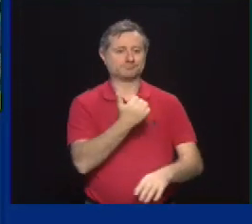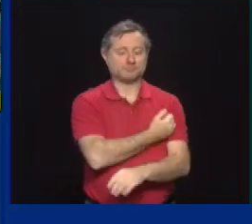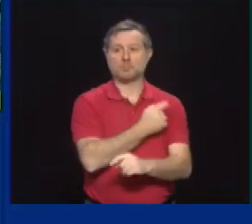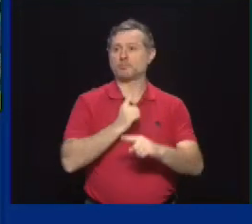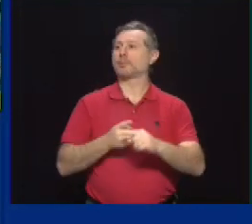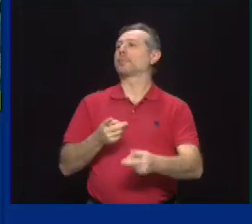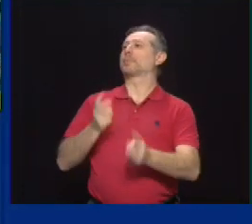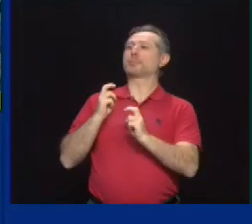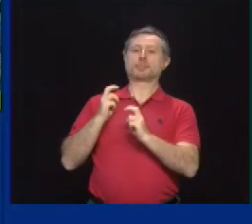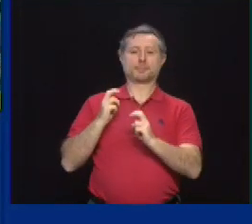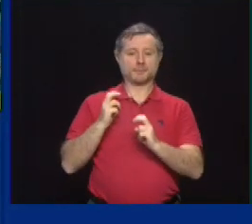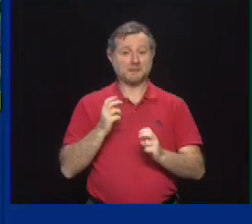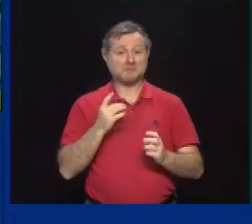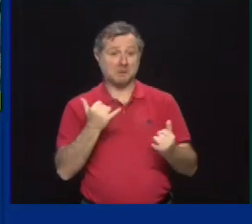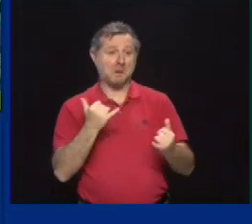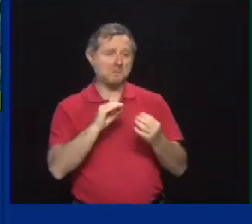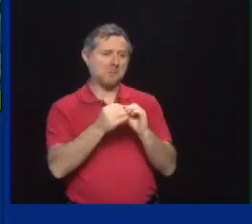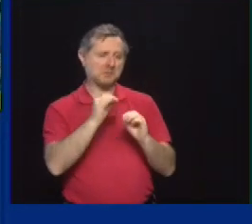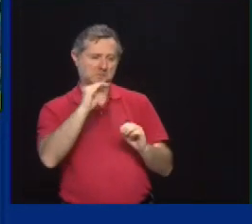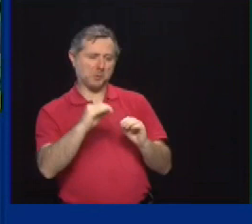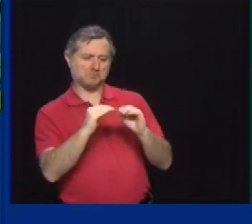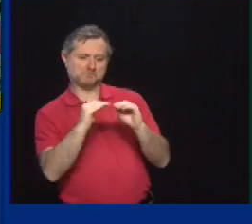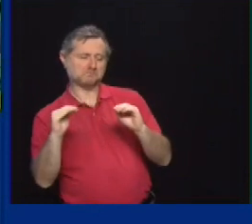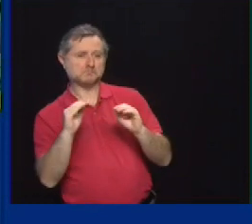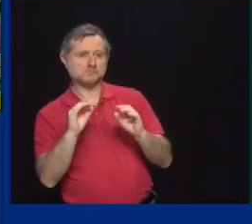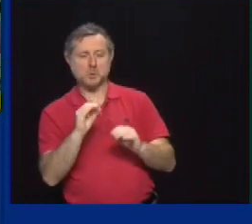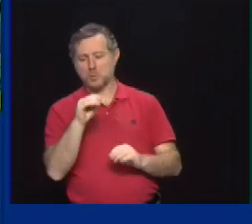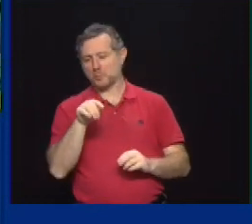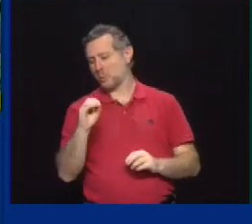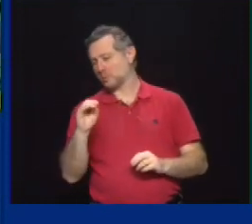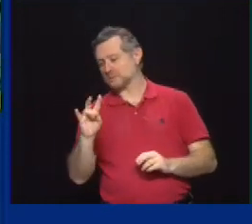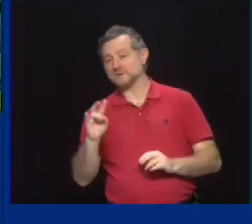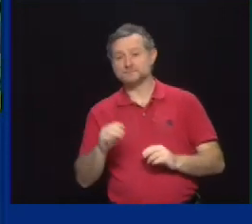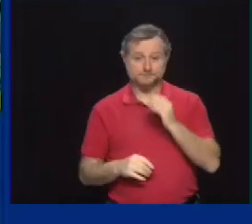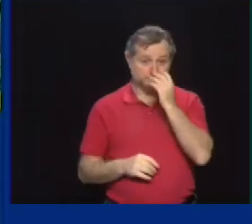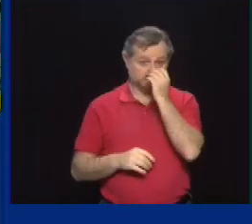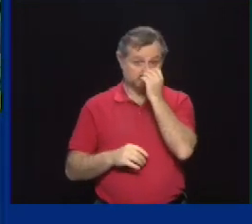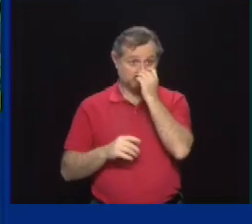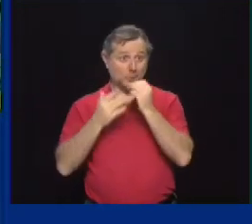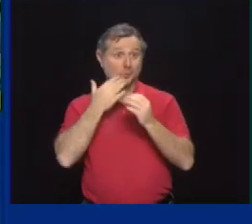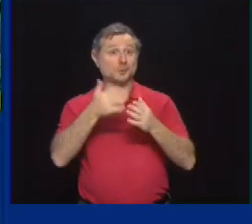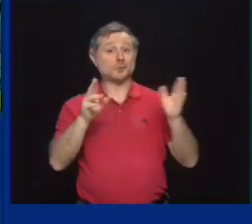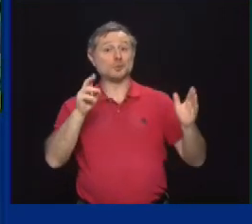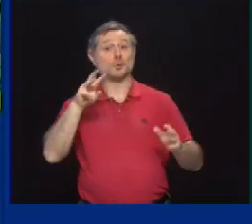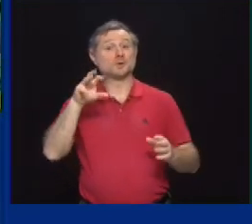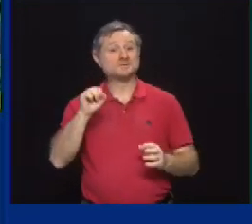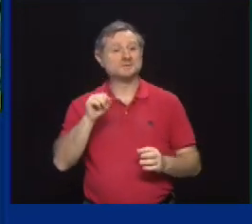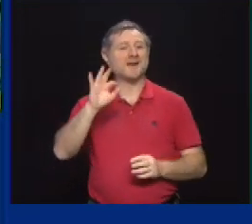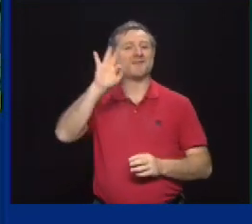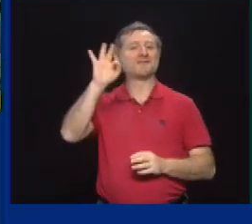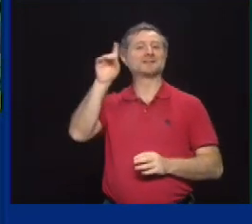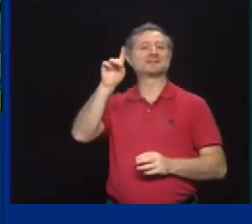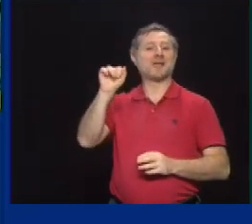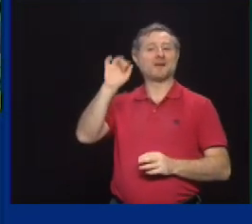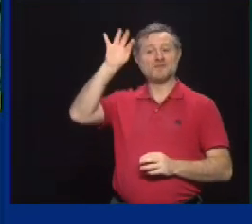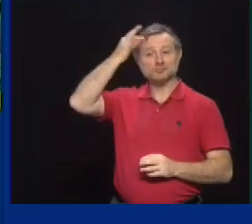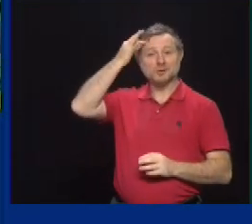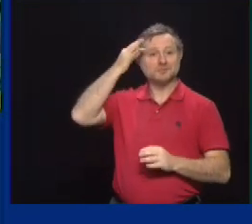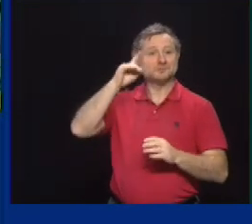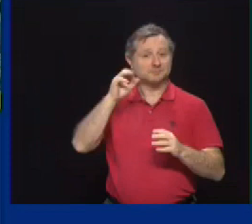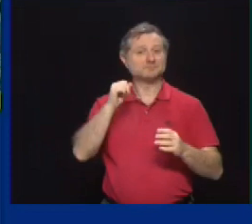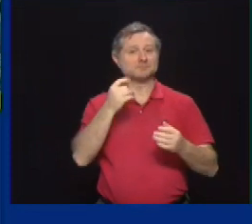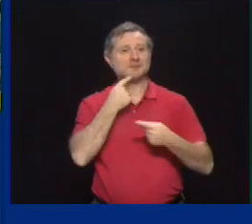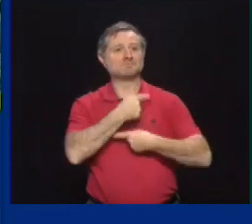So what I mentioned at the outset, great news from the FDA on pediatric vaccinations. They just okayed Pfizer to be able to be